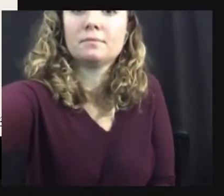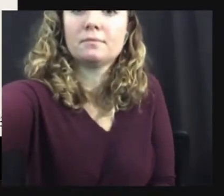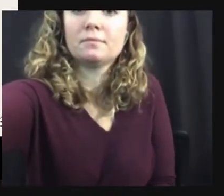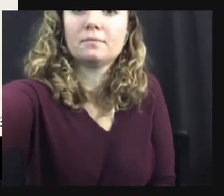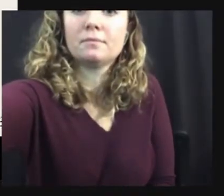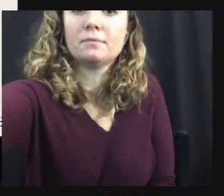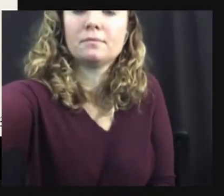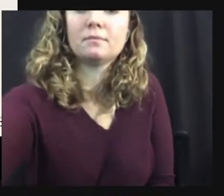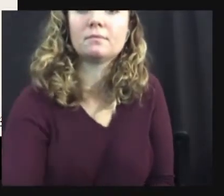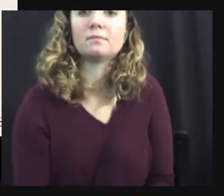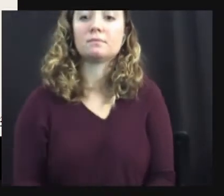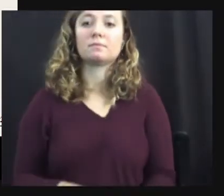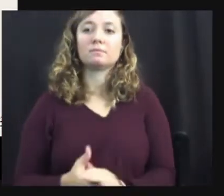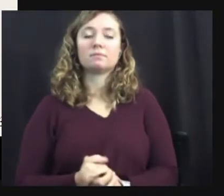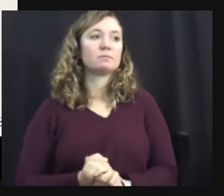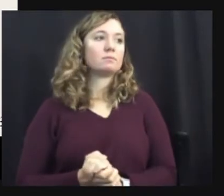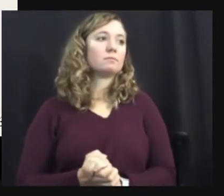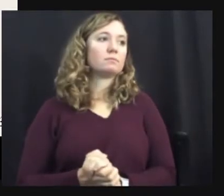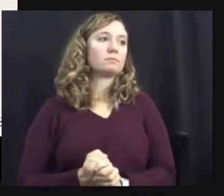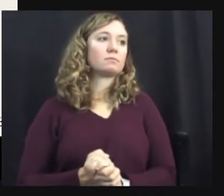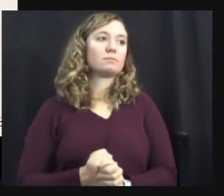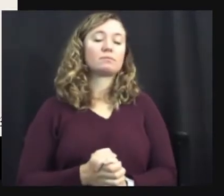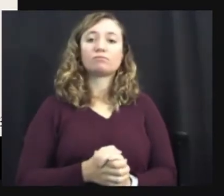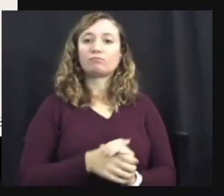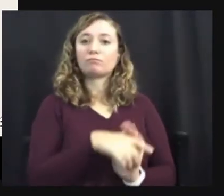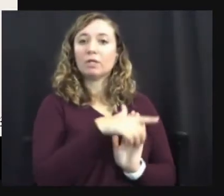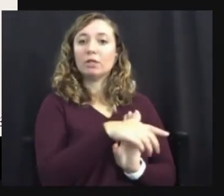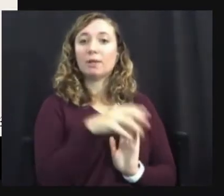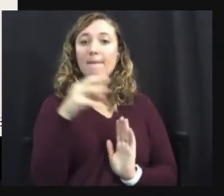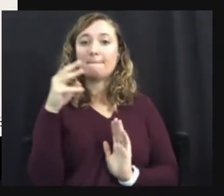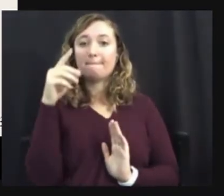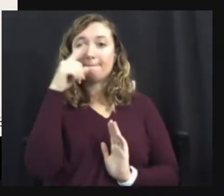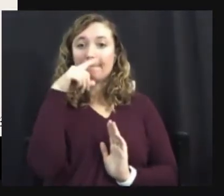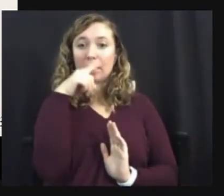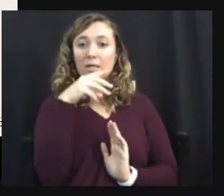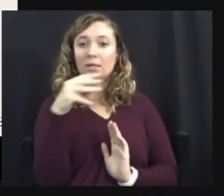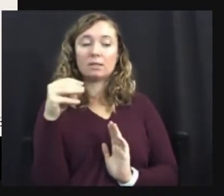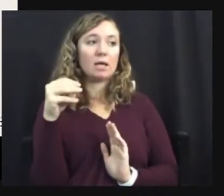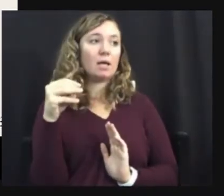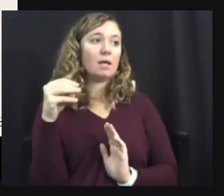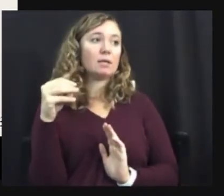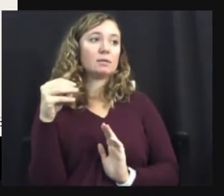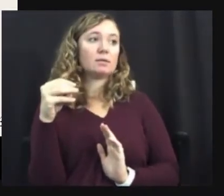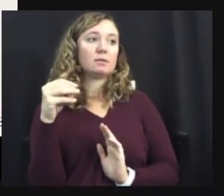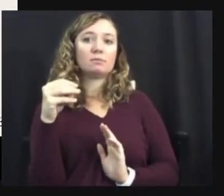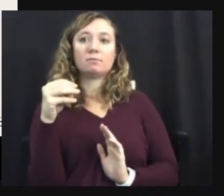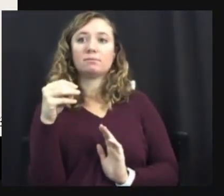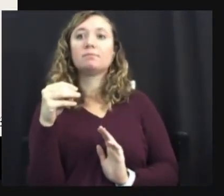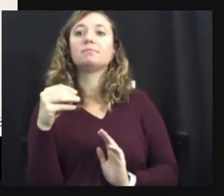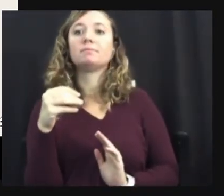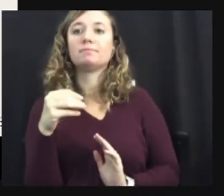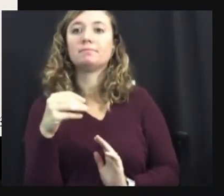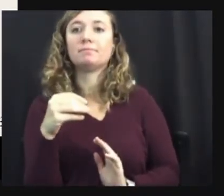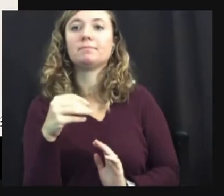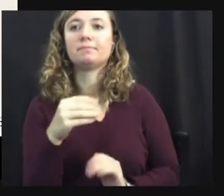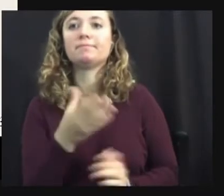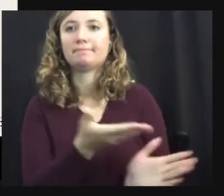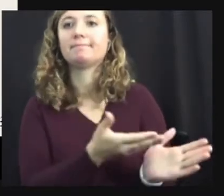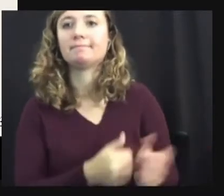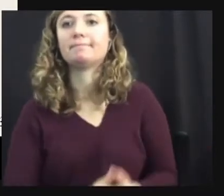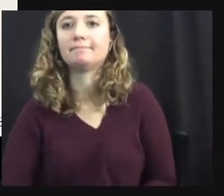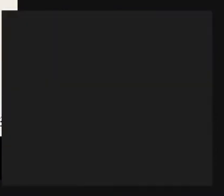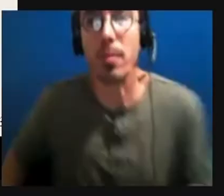a sense of some of the ways that, that autistic people are assumed to be, but really aren't